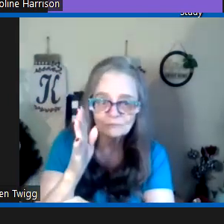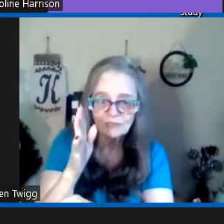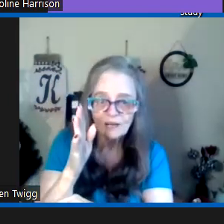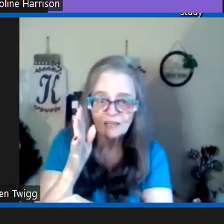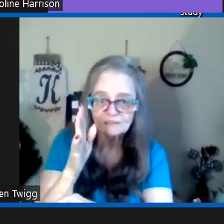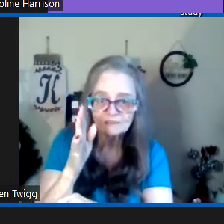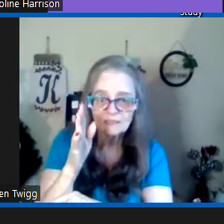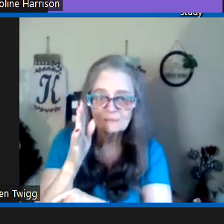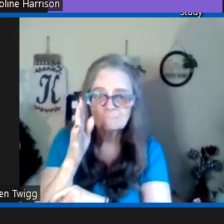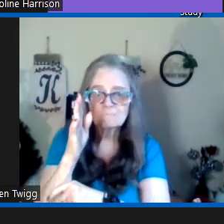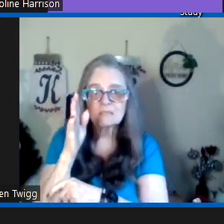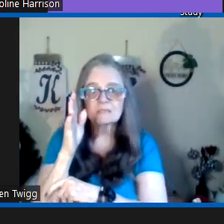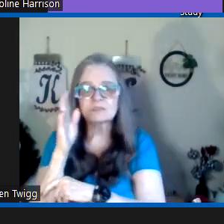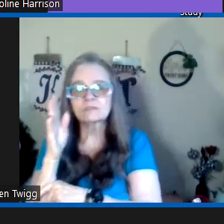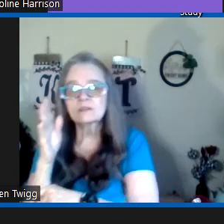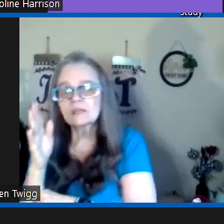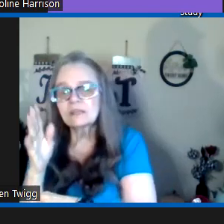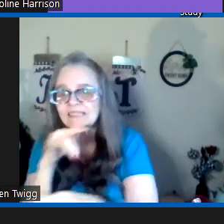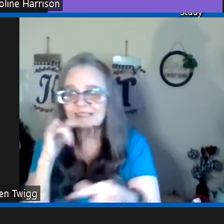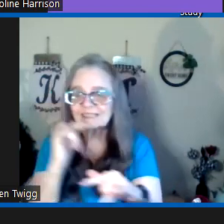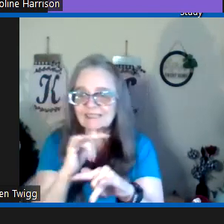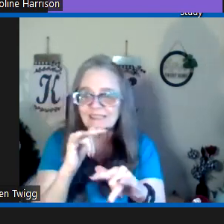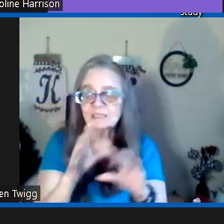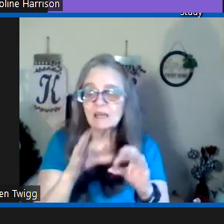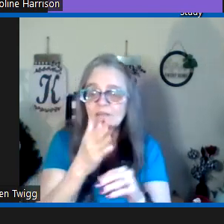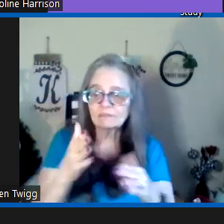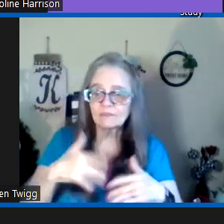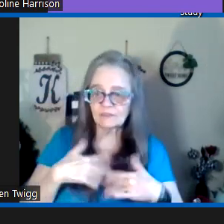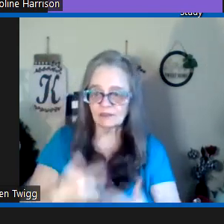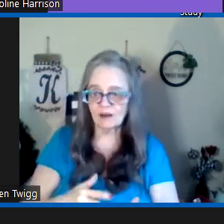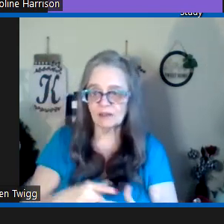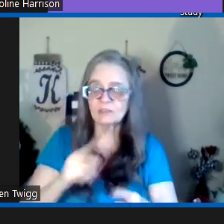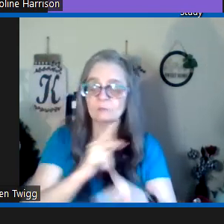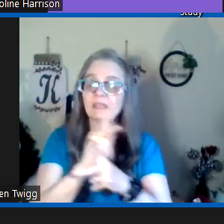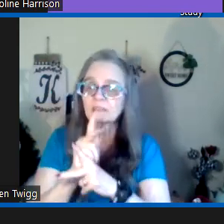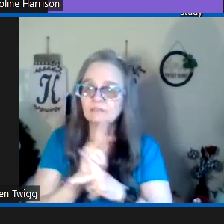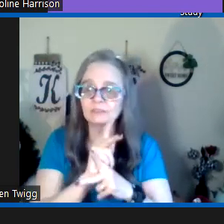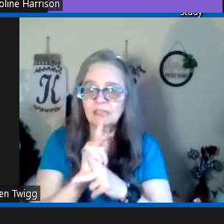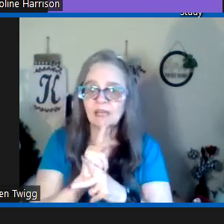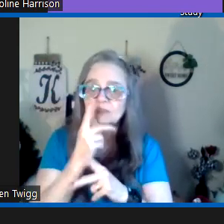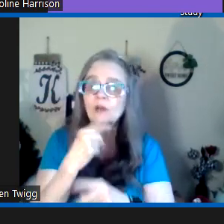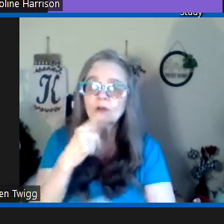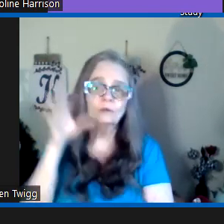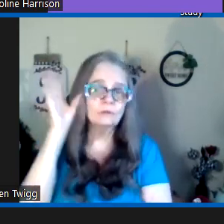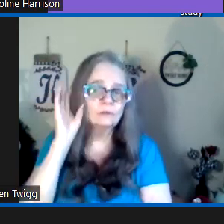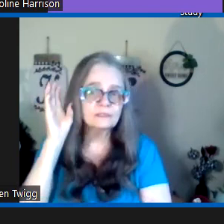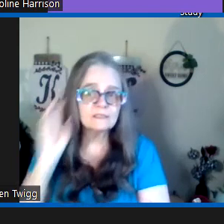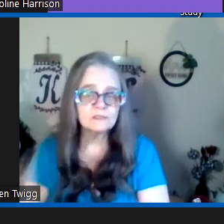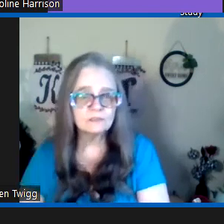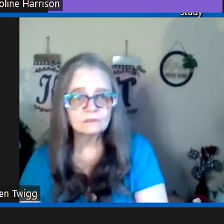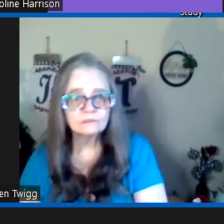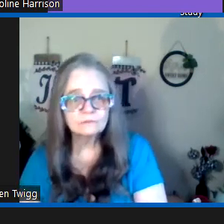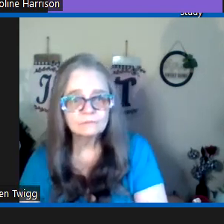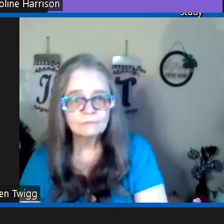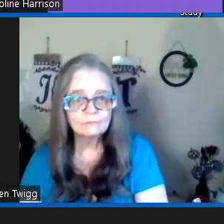god okay so it's the deceit of their heart so be careful again who you